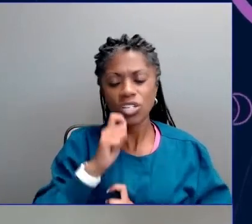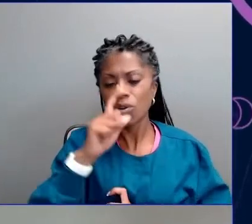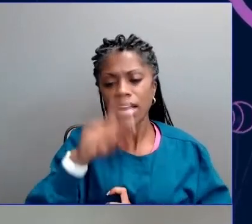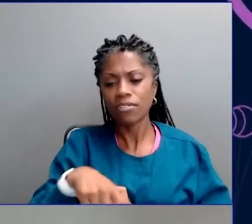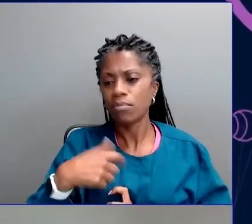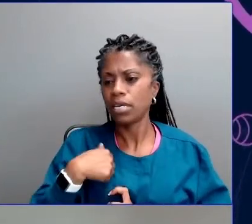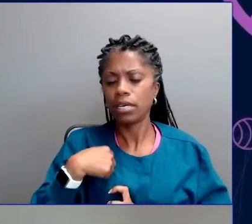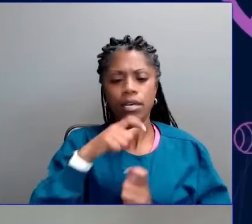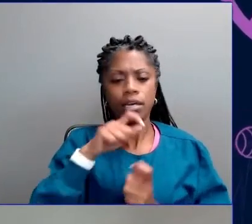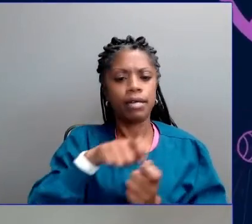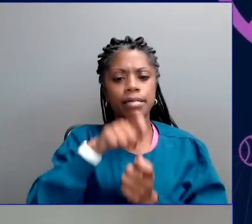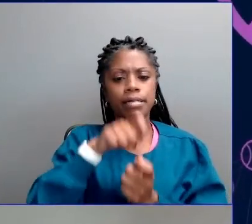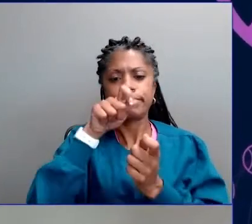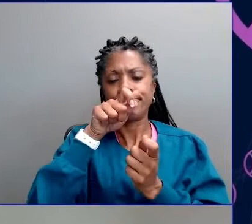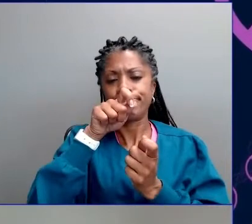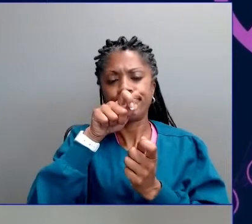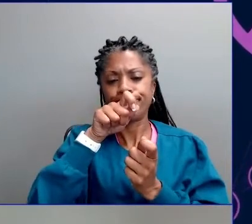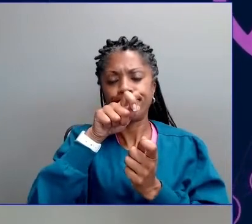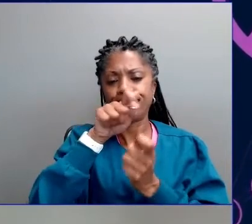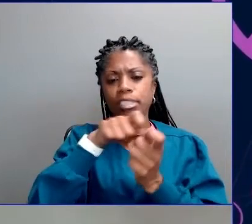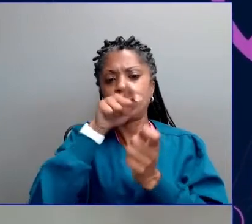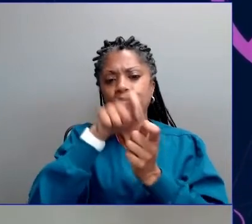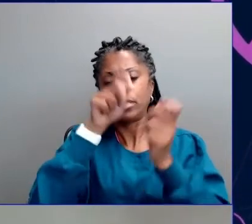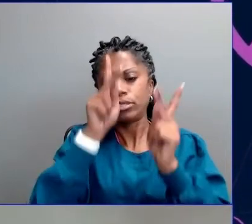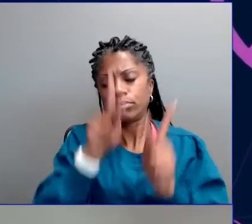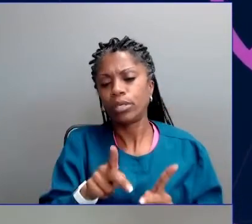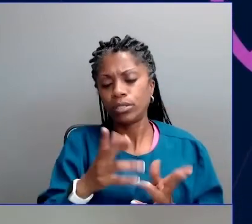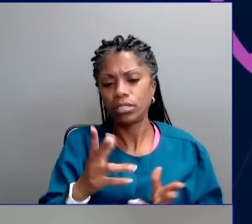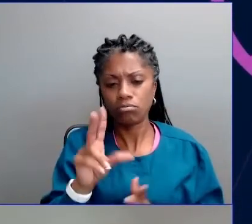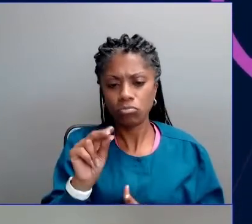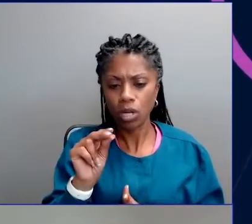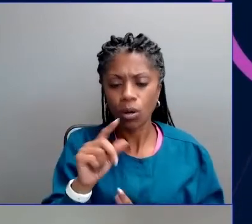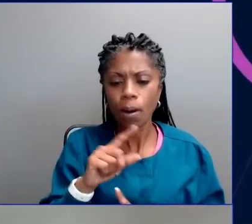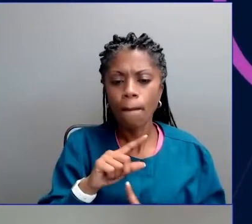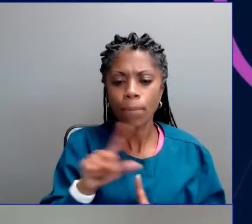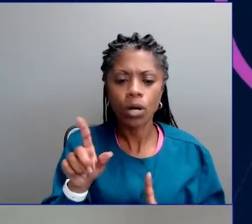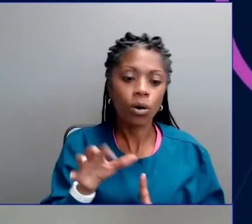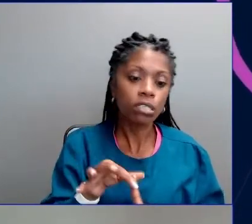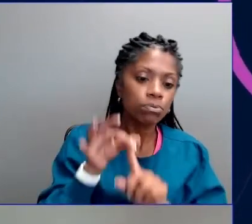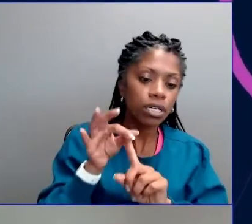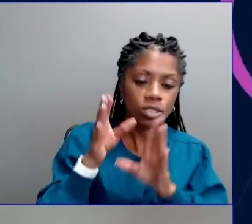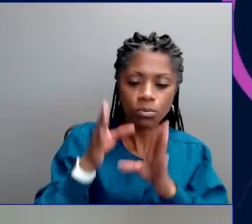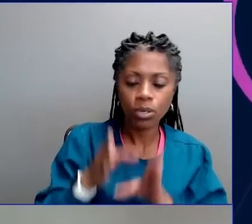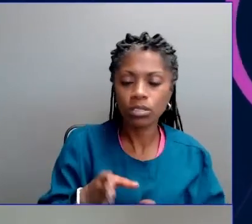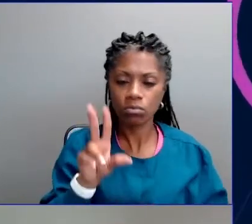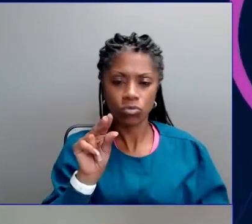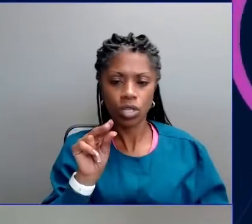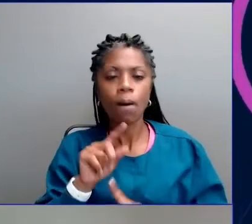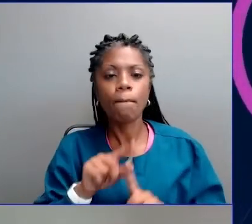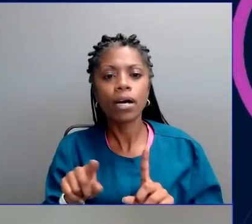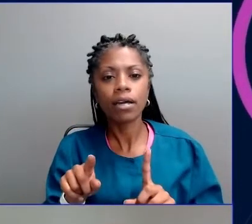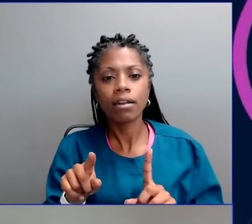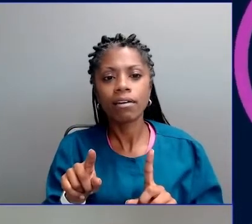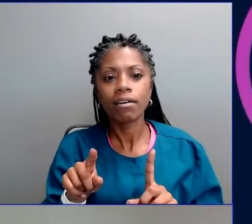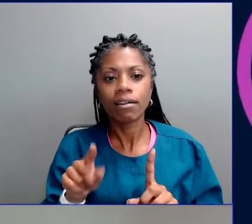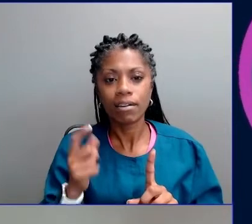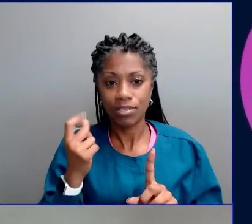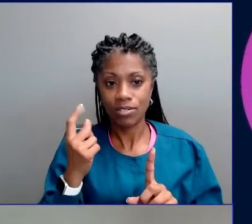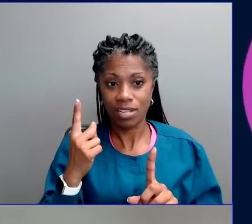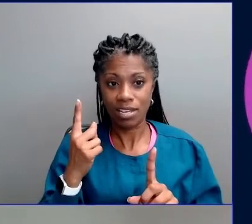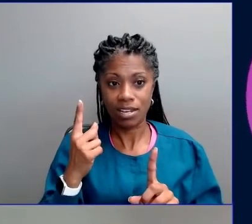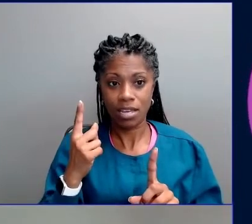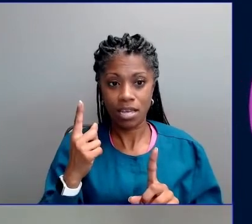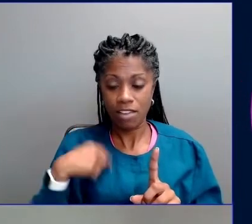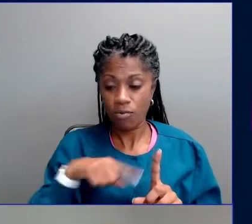human being living on planet Earth. But if we are one of the 3.5 billion poorest people in the world,